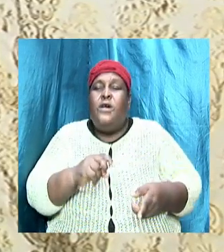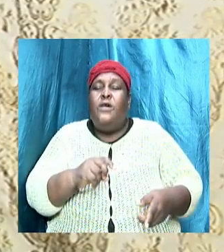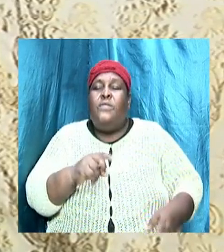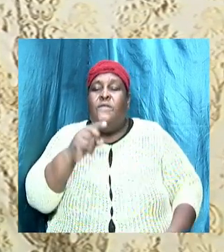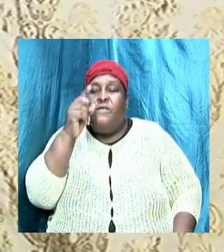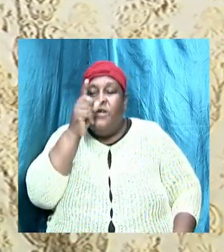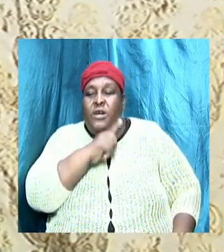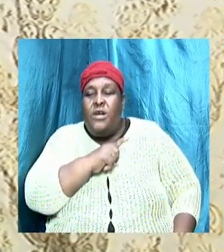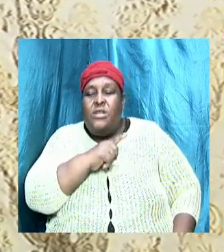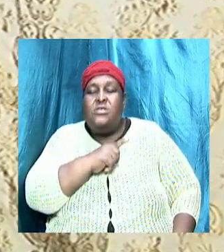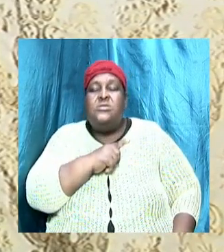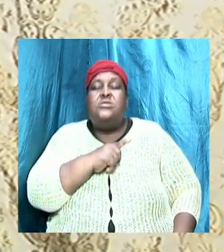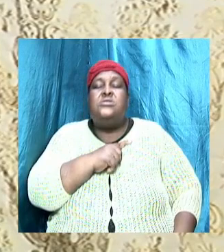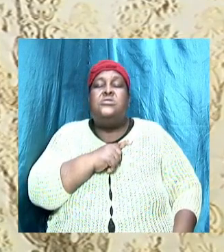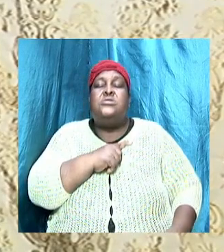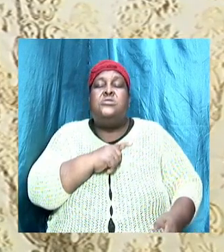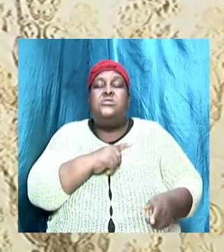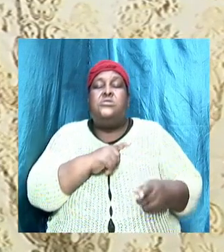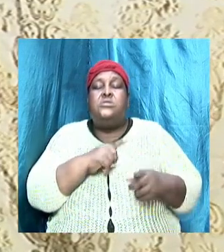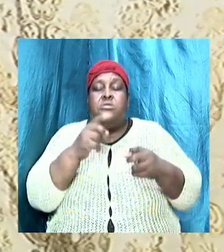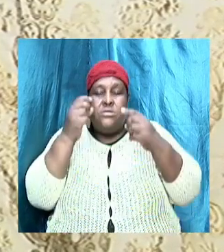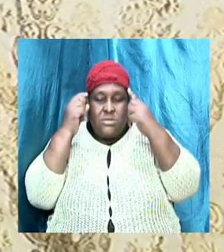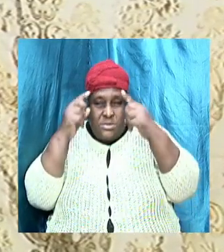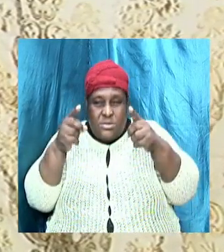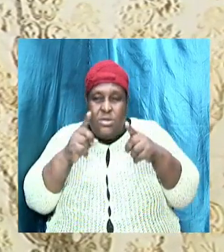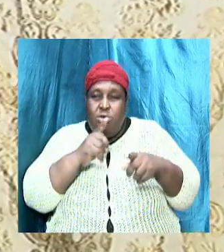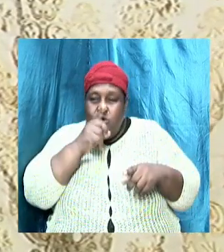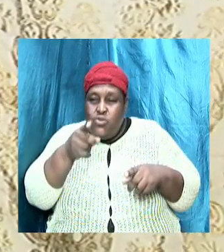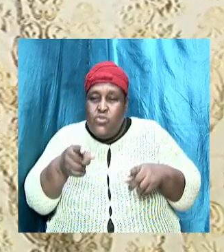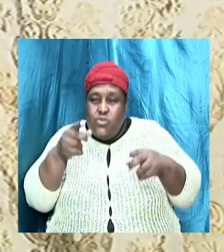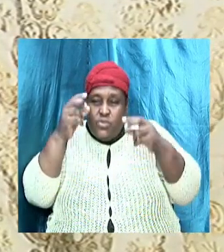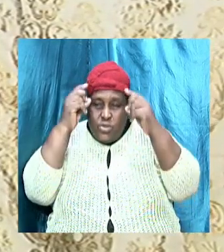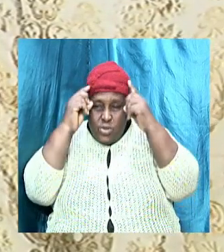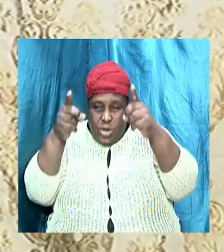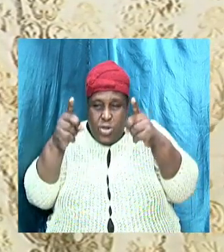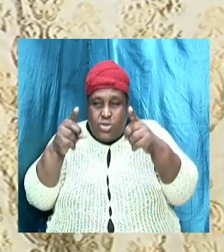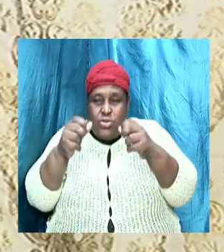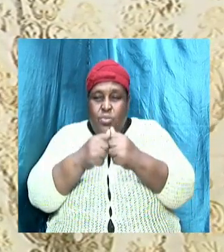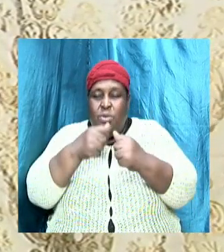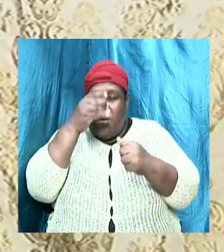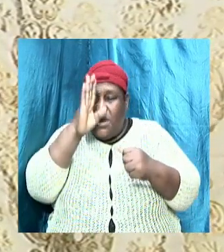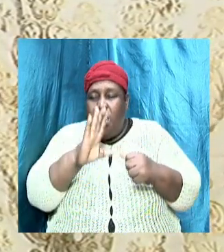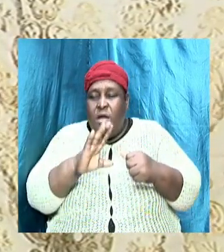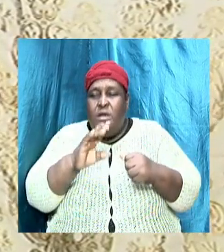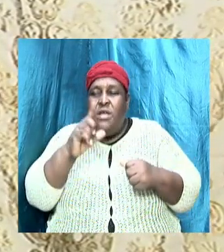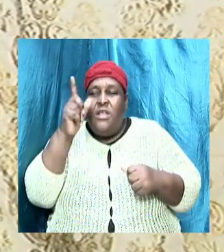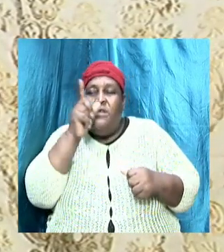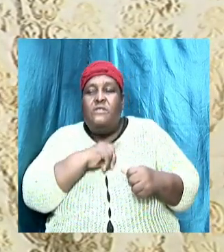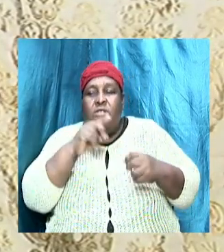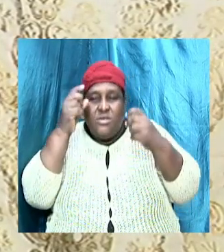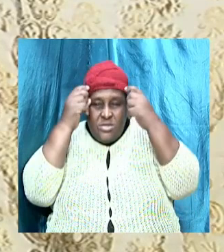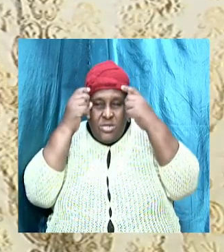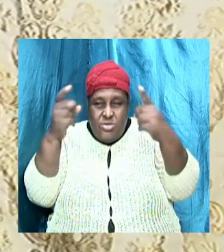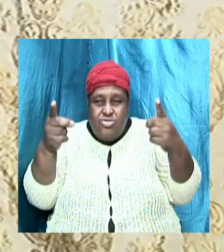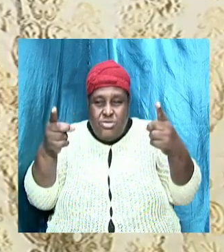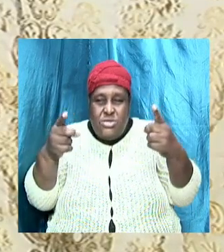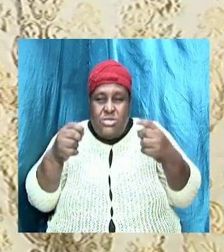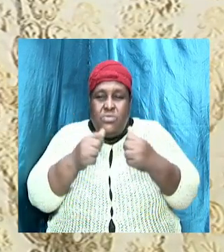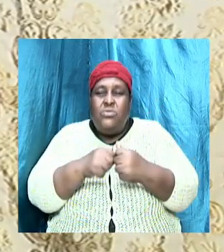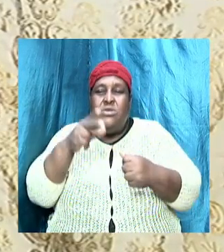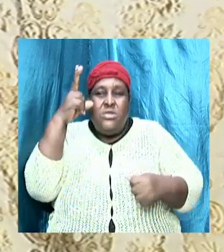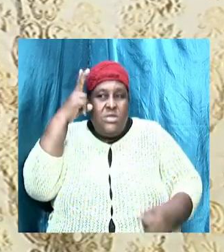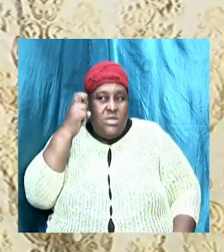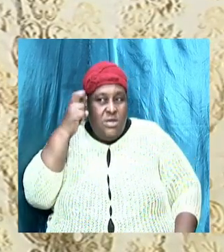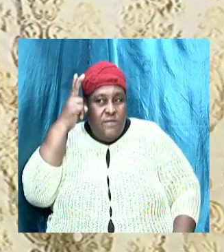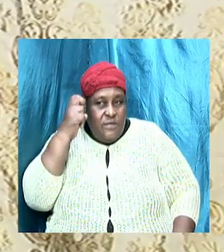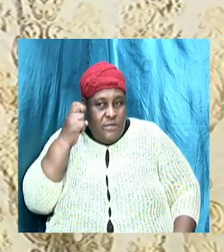And the true doctrine originates with God. And the false doctrine originates with anything